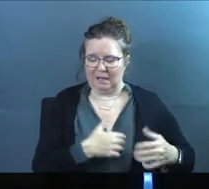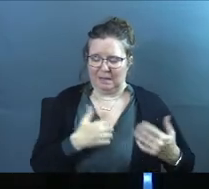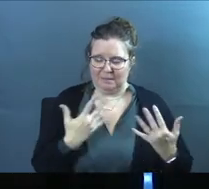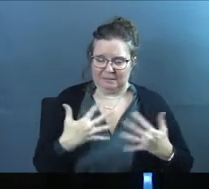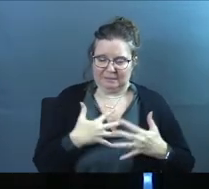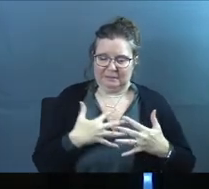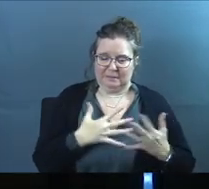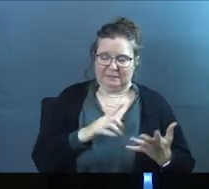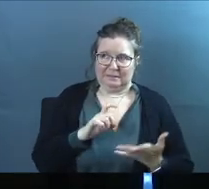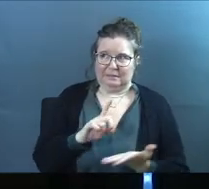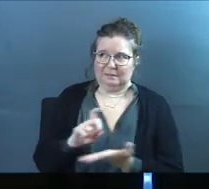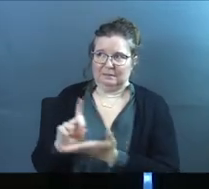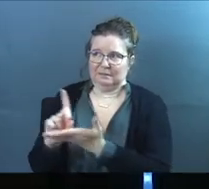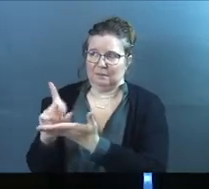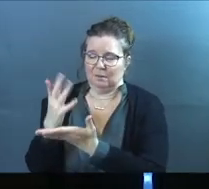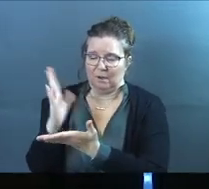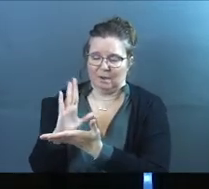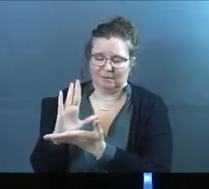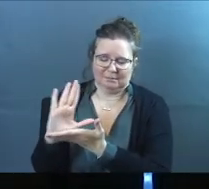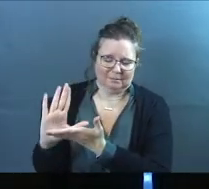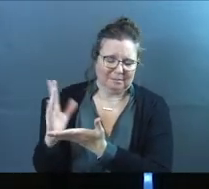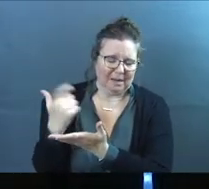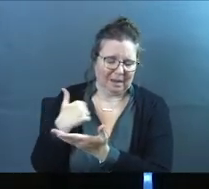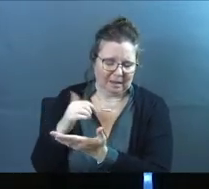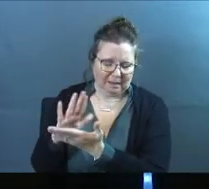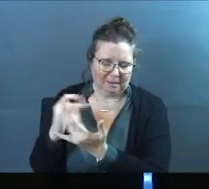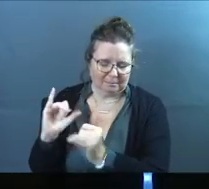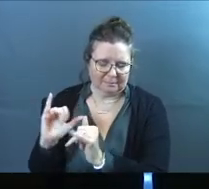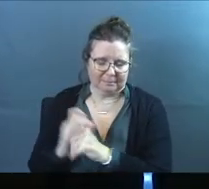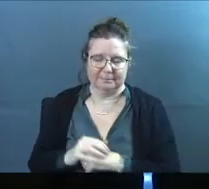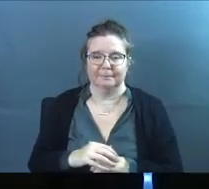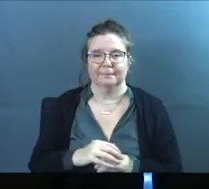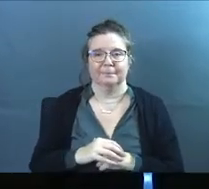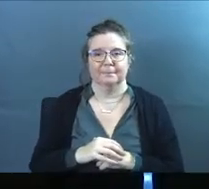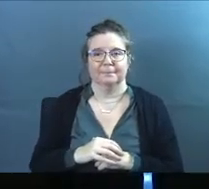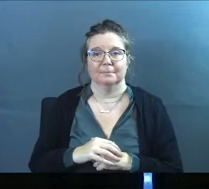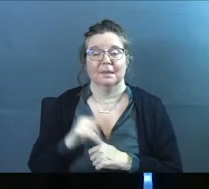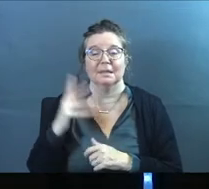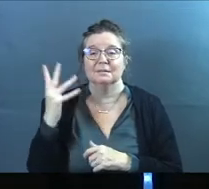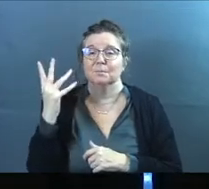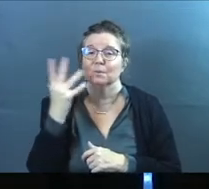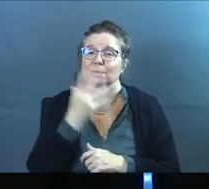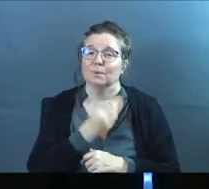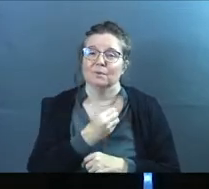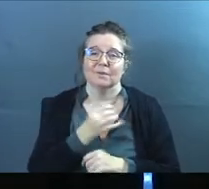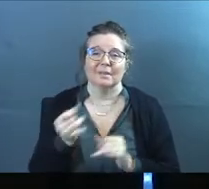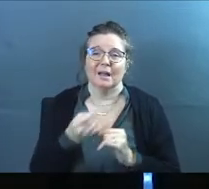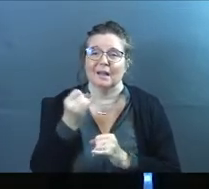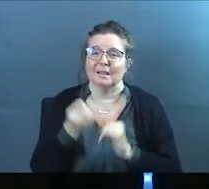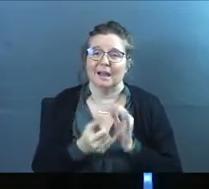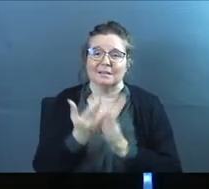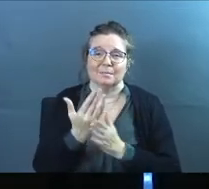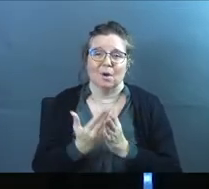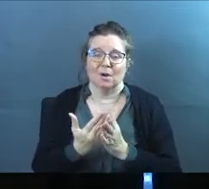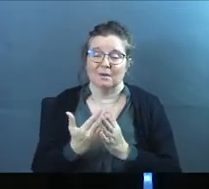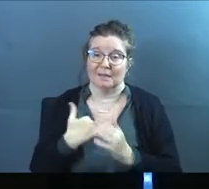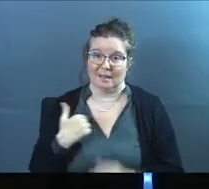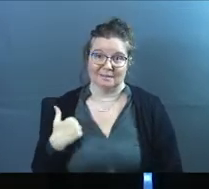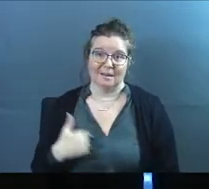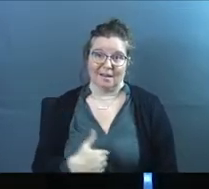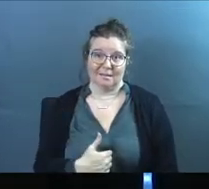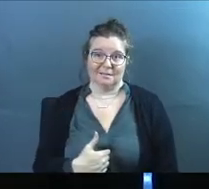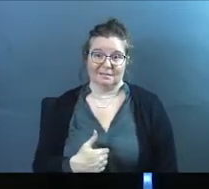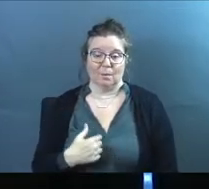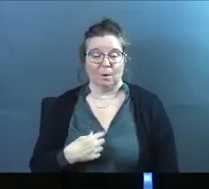trembling to you, God. I come trembling, but do come. This is beautiful, that last part right there. That's us.